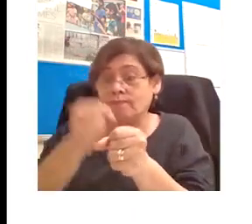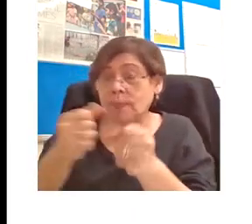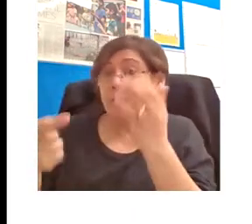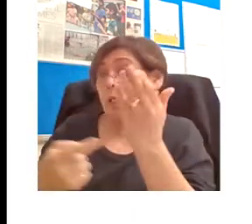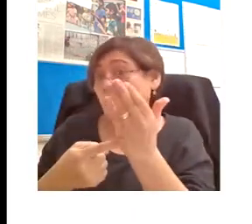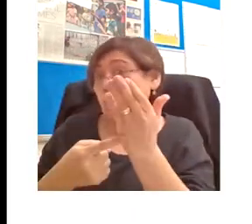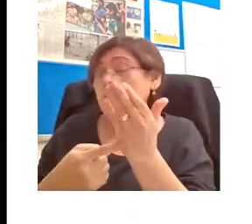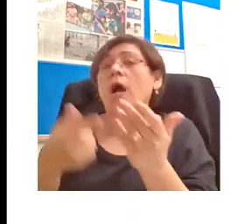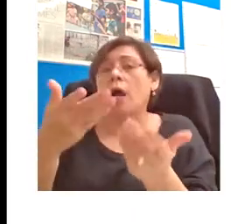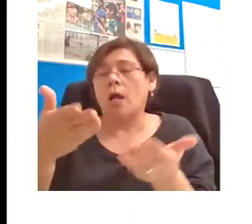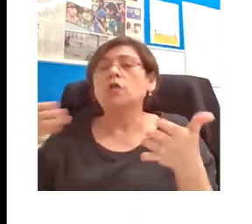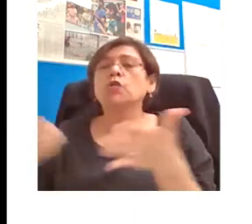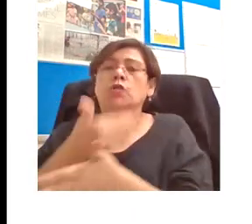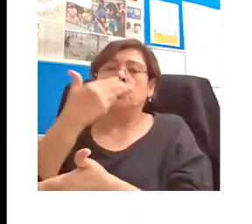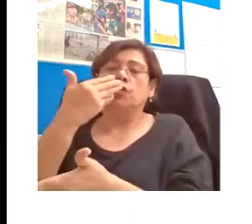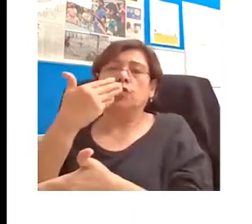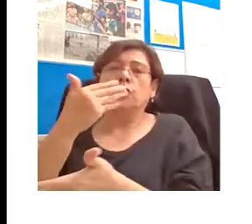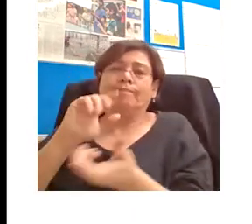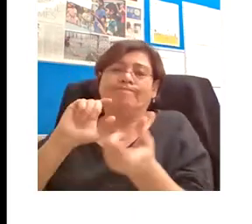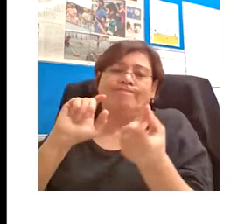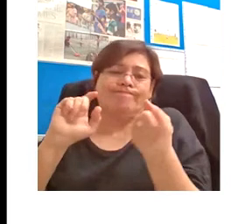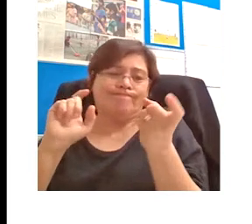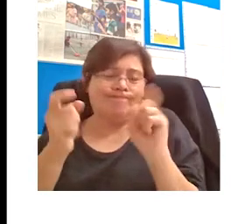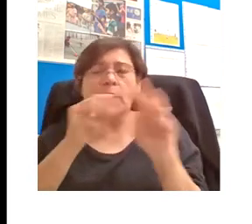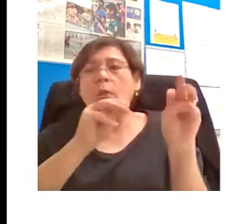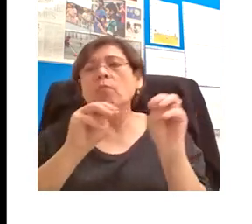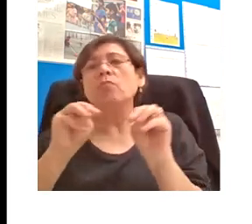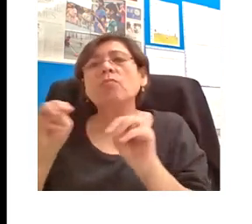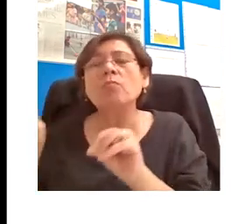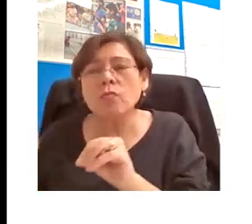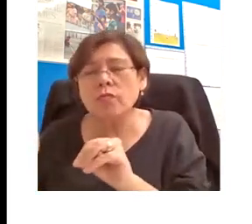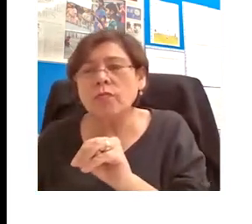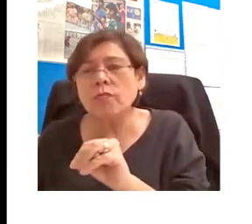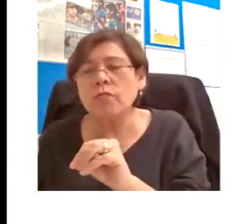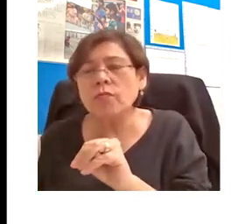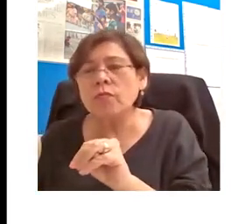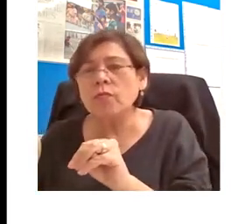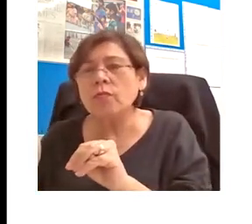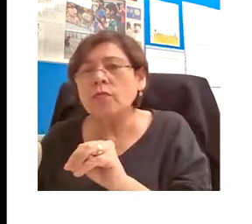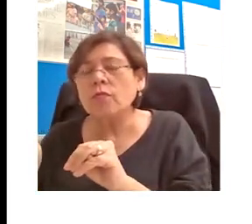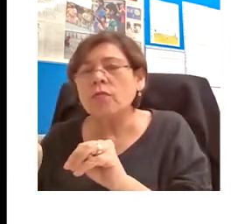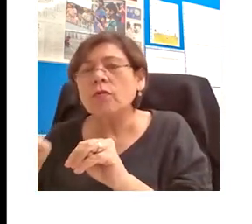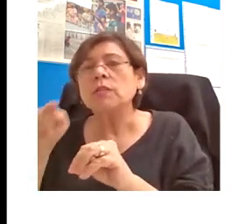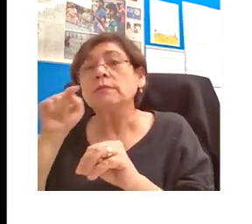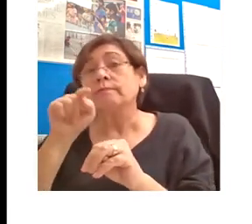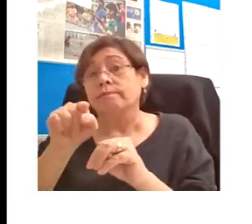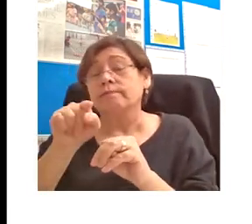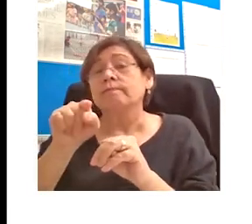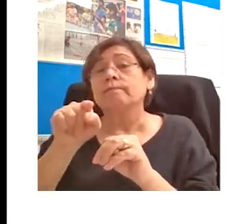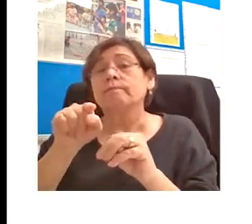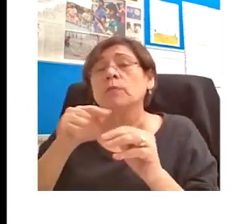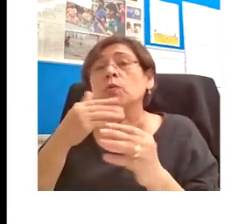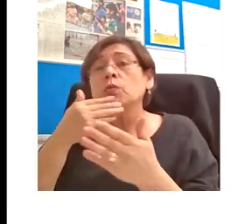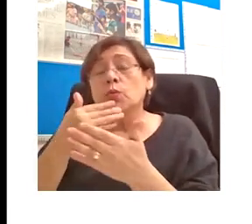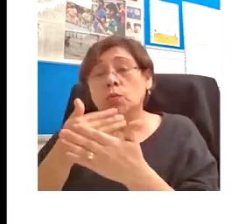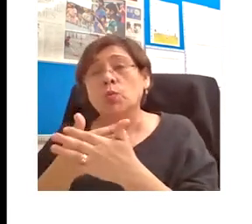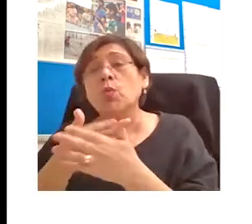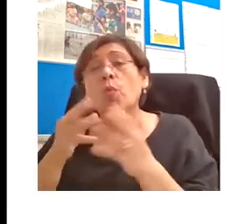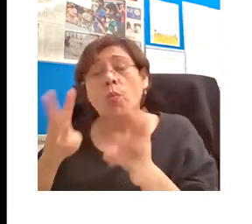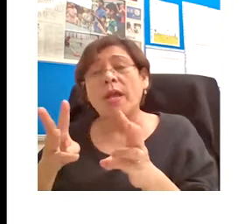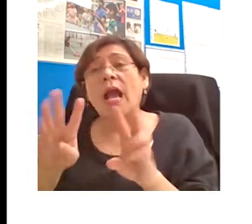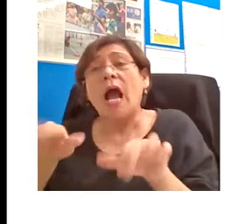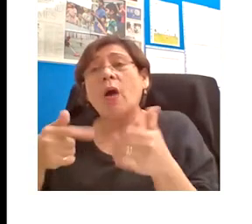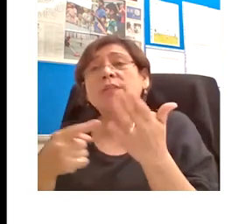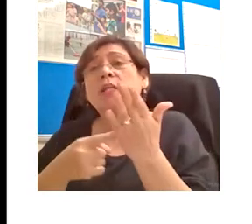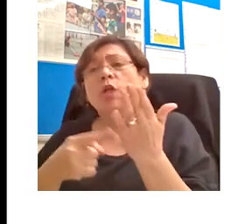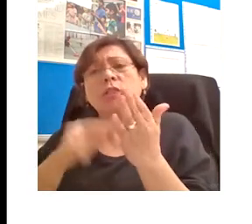other point to stress here is the steadily expanding variety of uses to which this technology can be put.